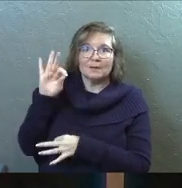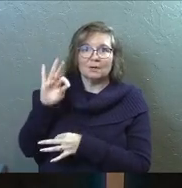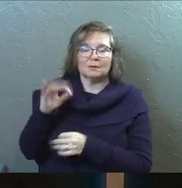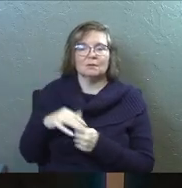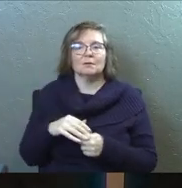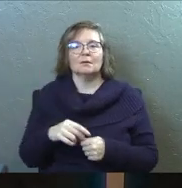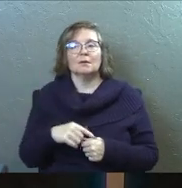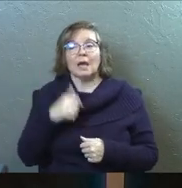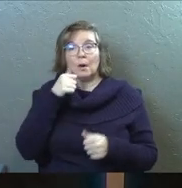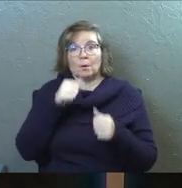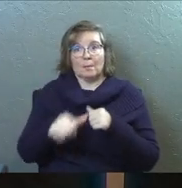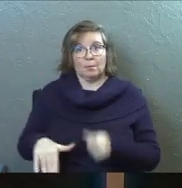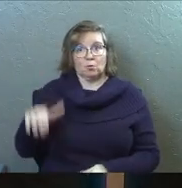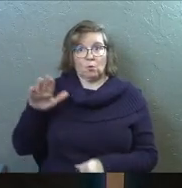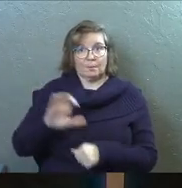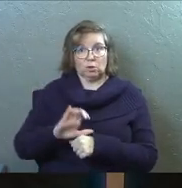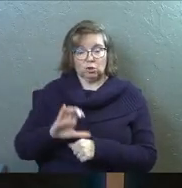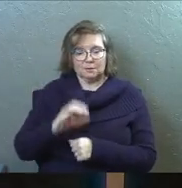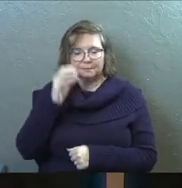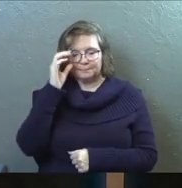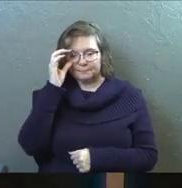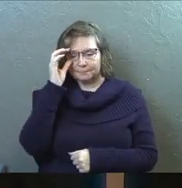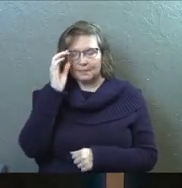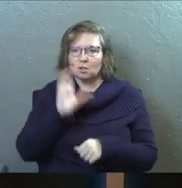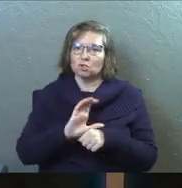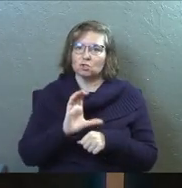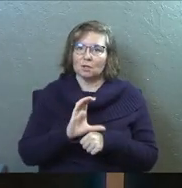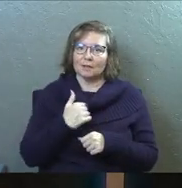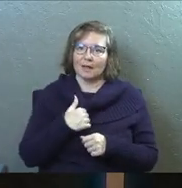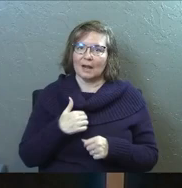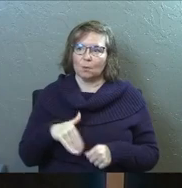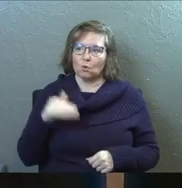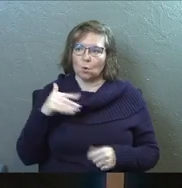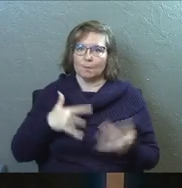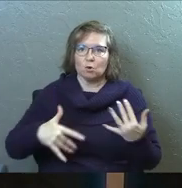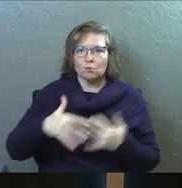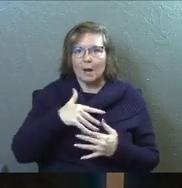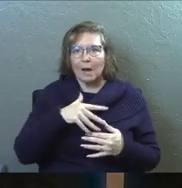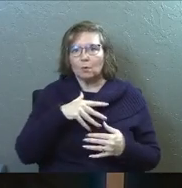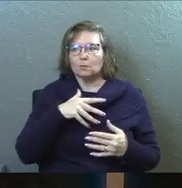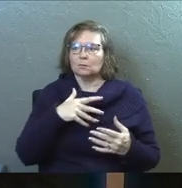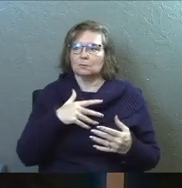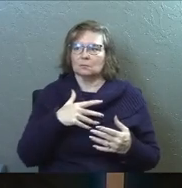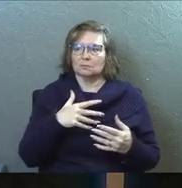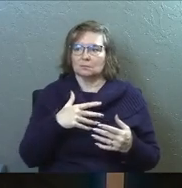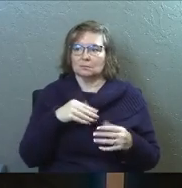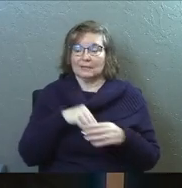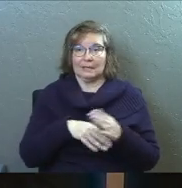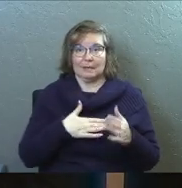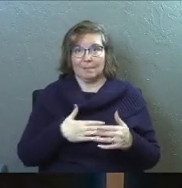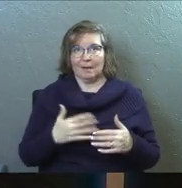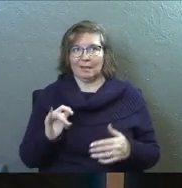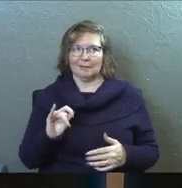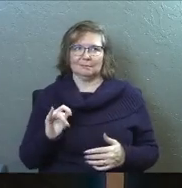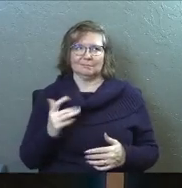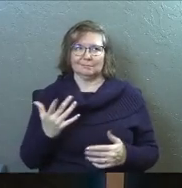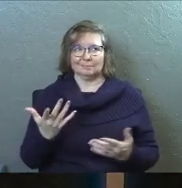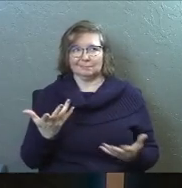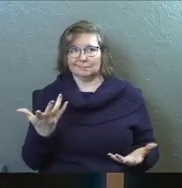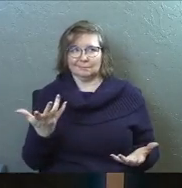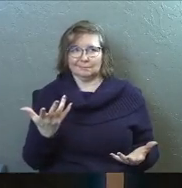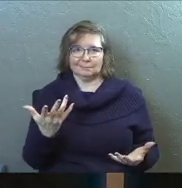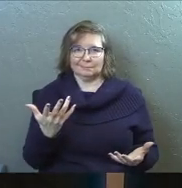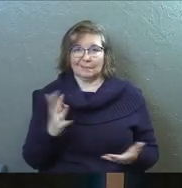I remember growing up in church and sort of the churches that I was kind of growing up around or in, pretty much into my like, uh,